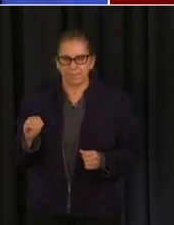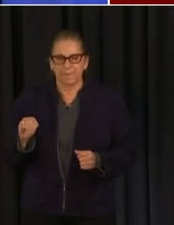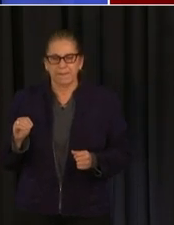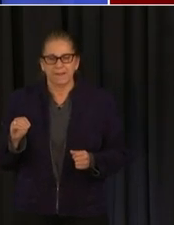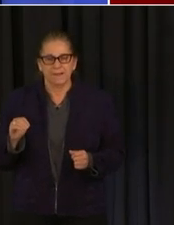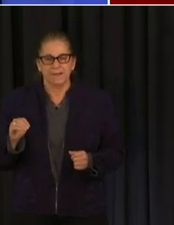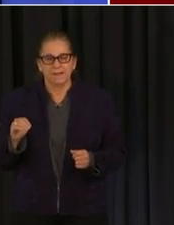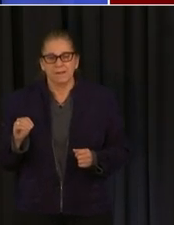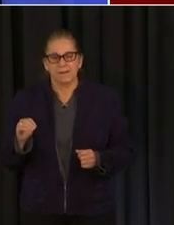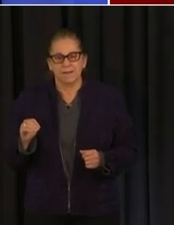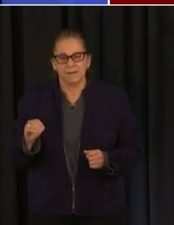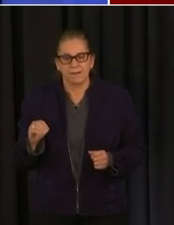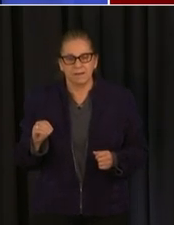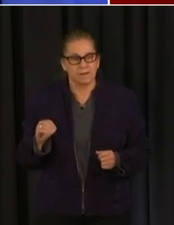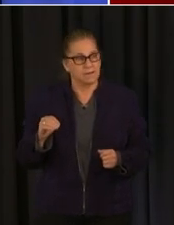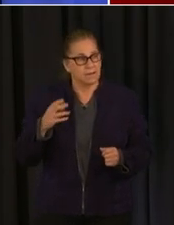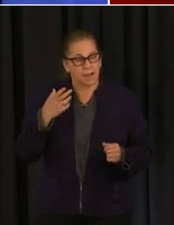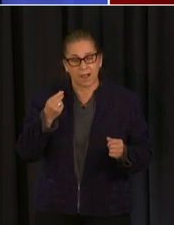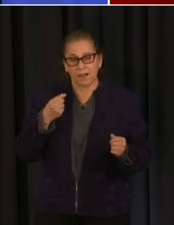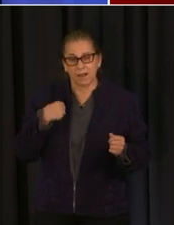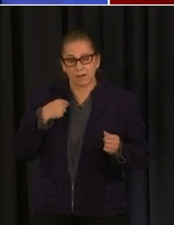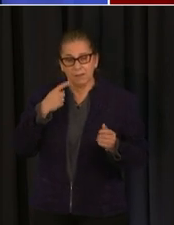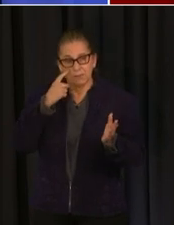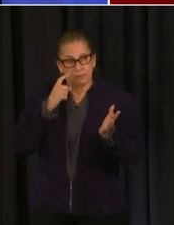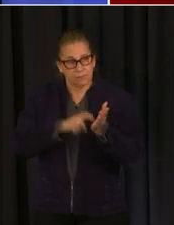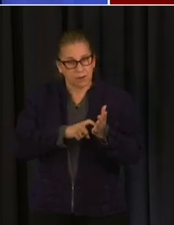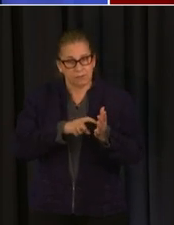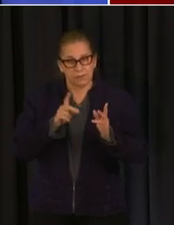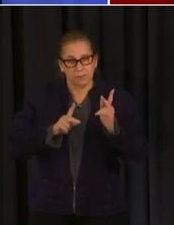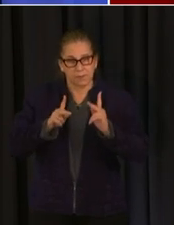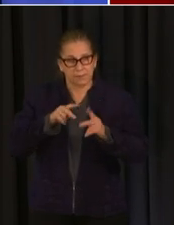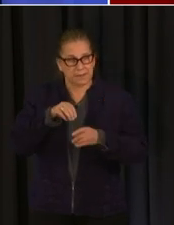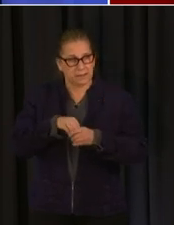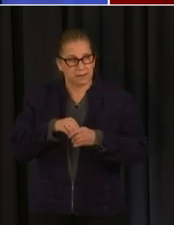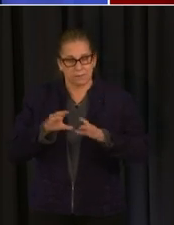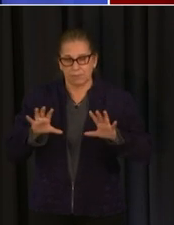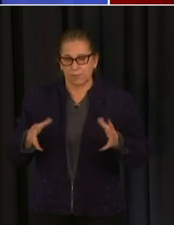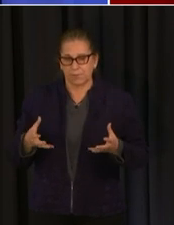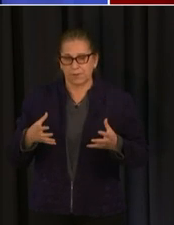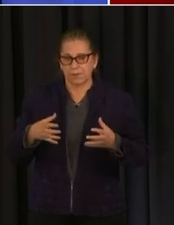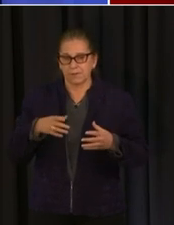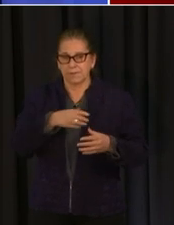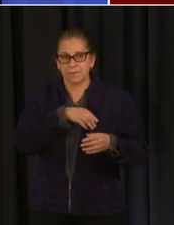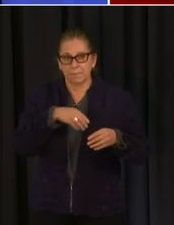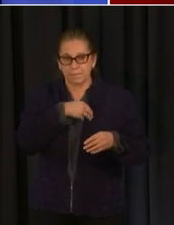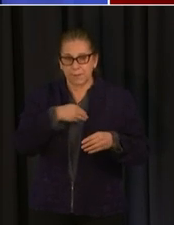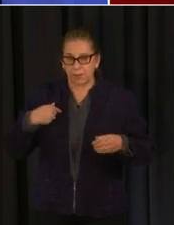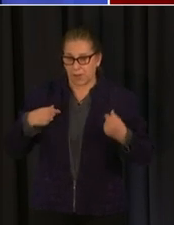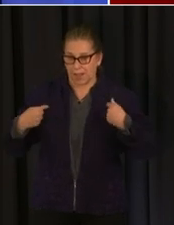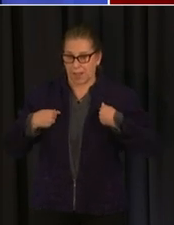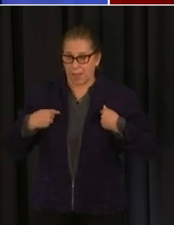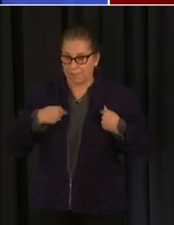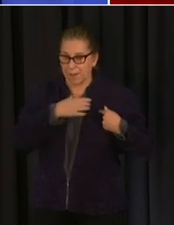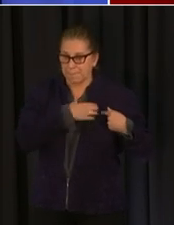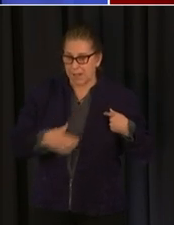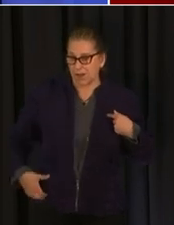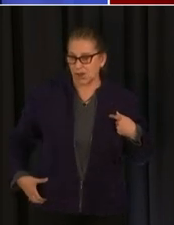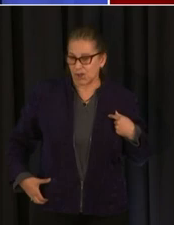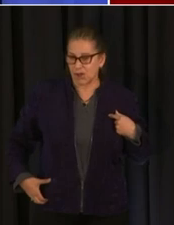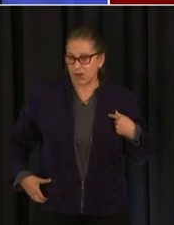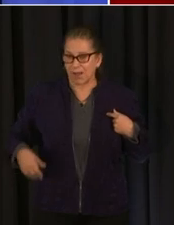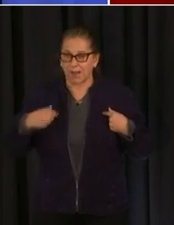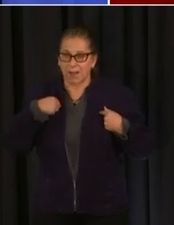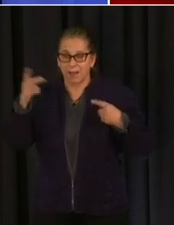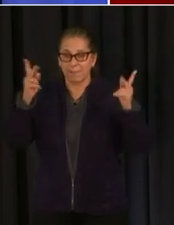um you know i love being mayor of my hometown but the truth is i'm the county executive mayor and governor in the